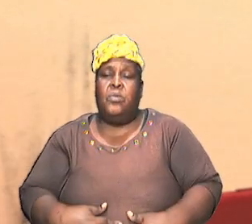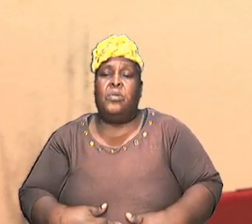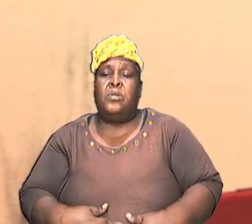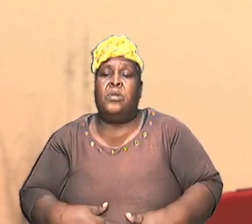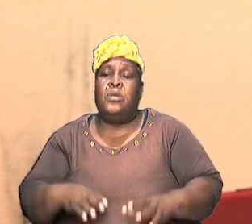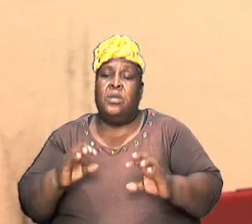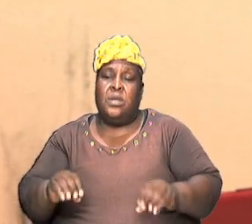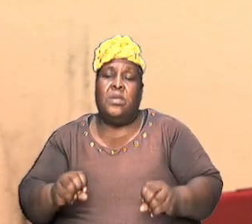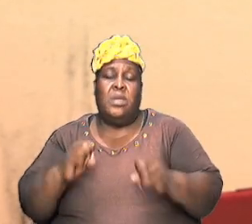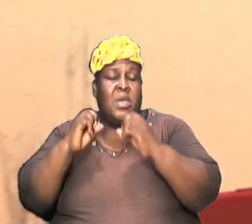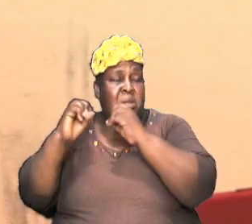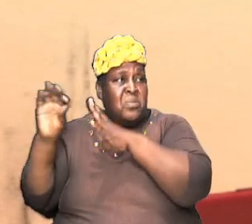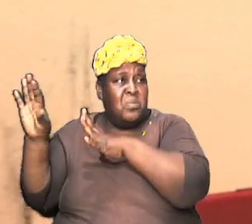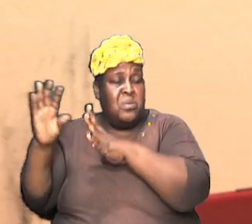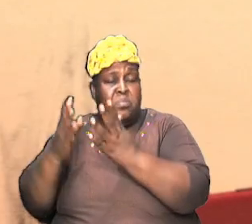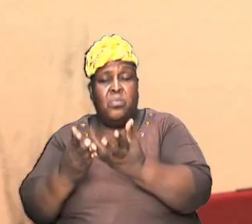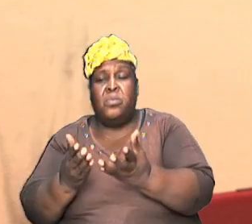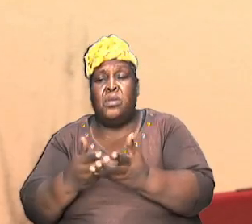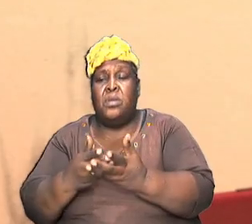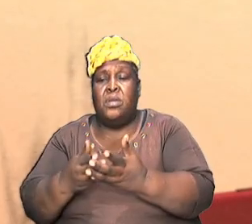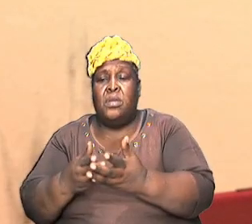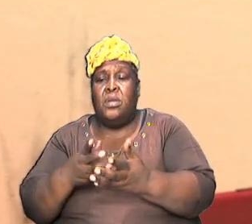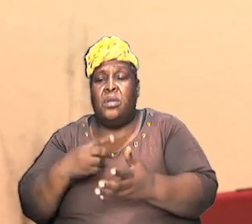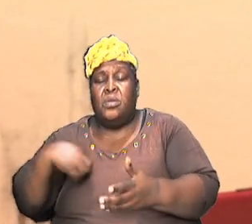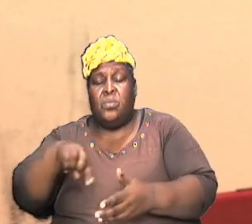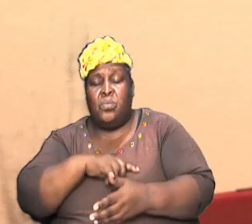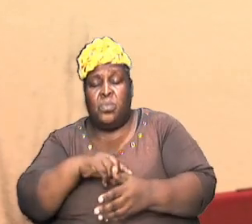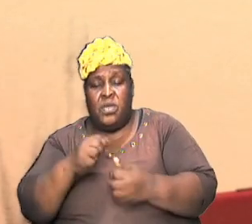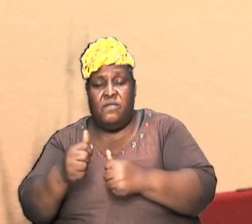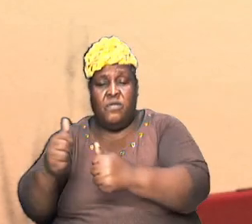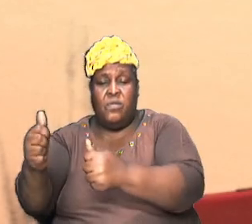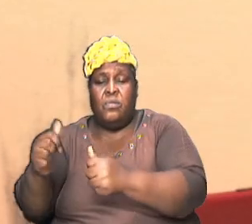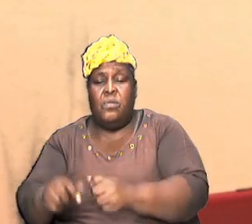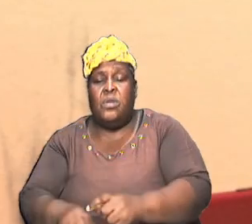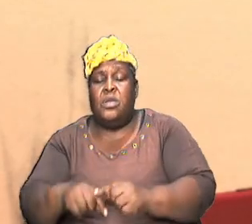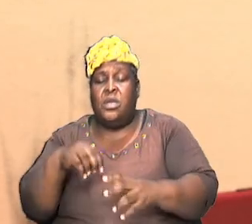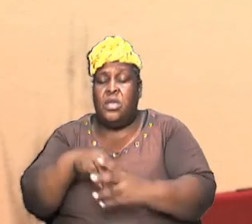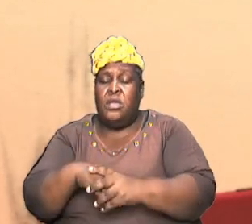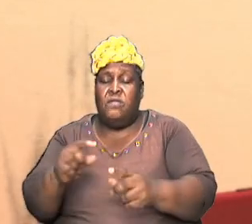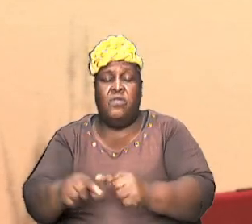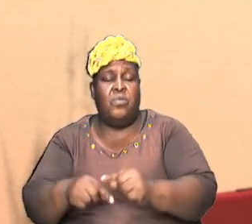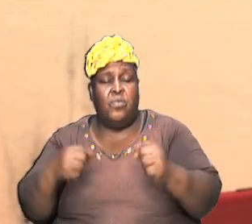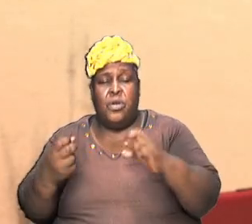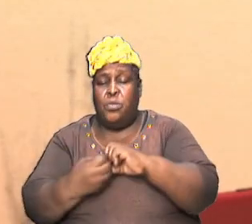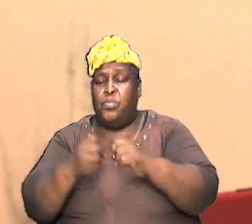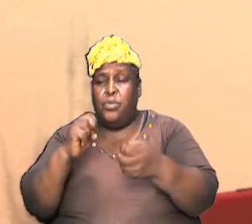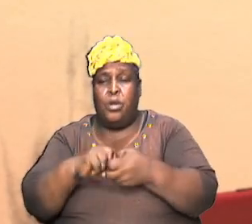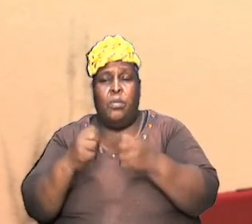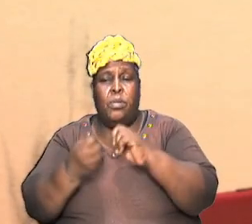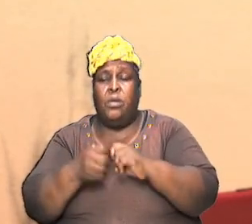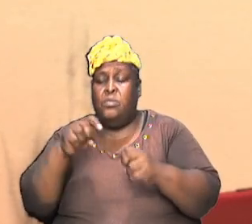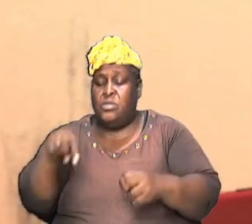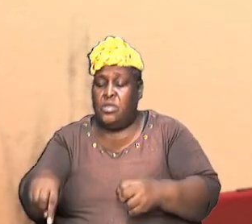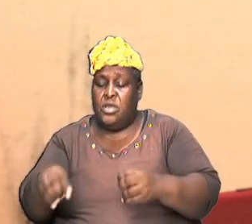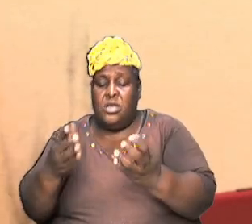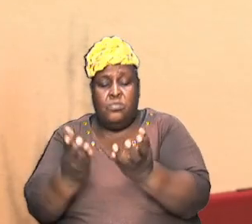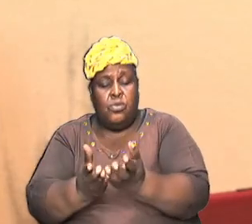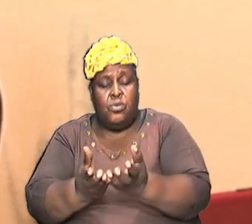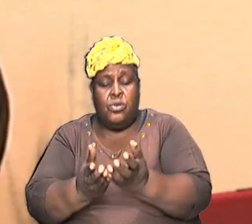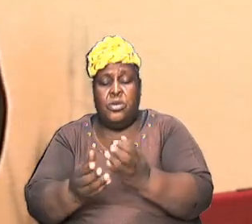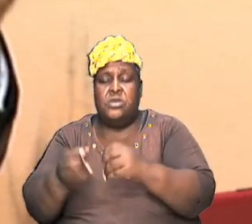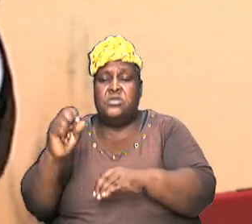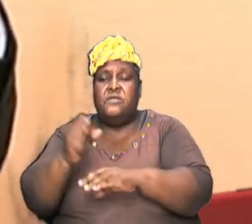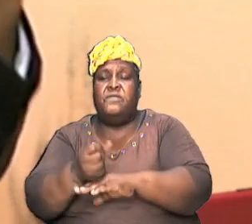discredit the book and we follow that we are in for great trouble this book is the foundation on which